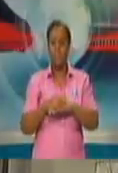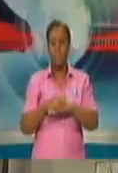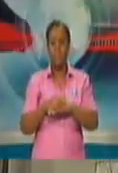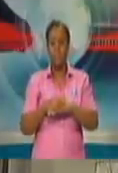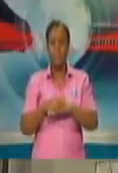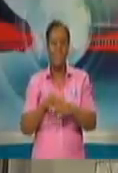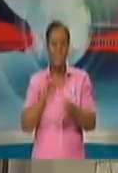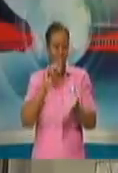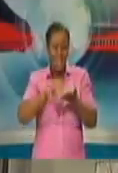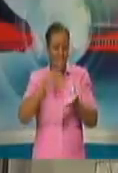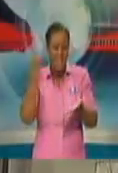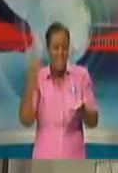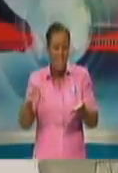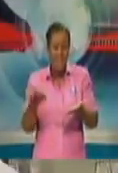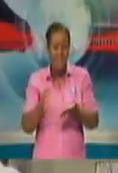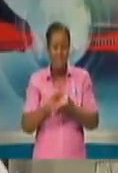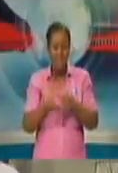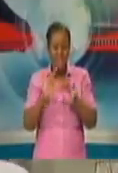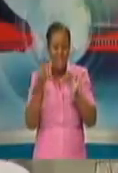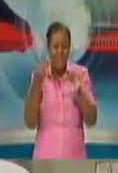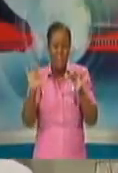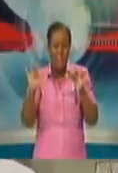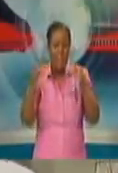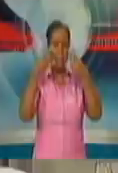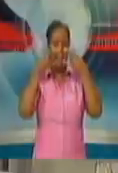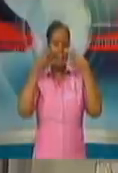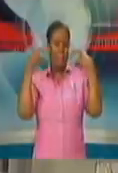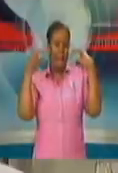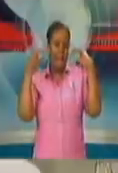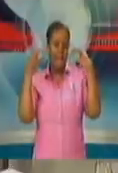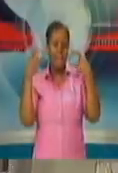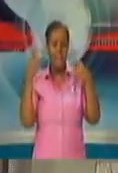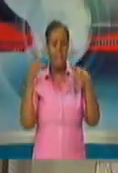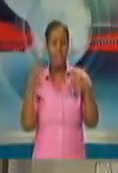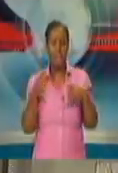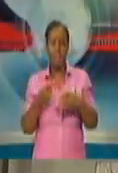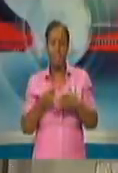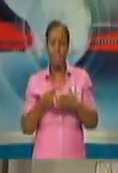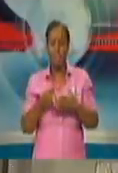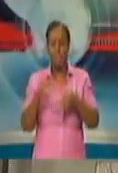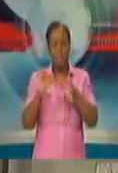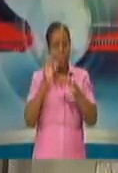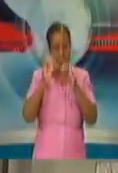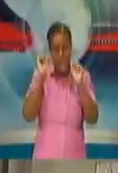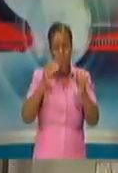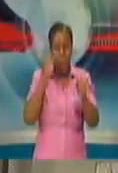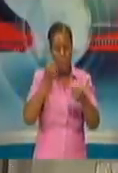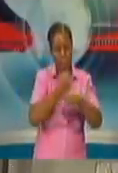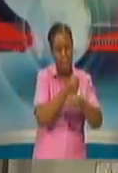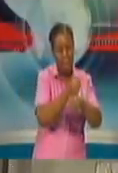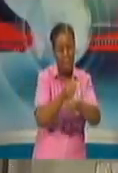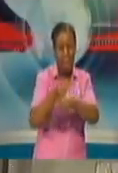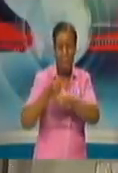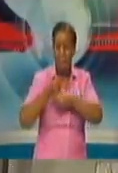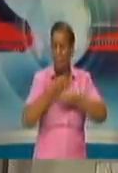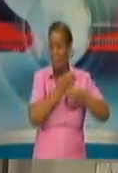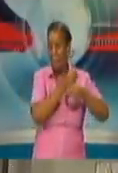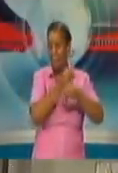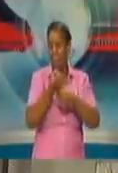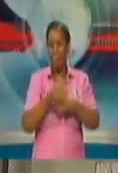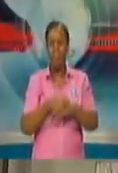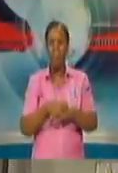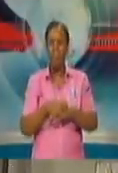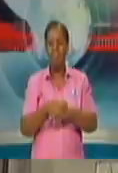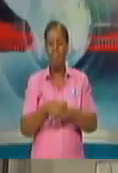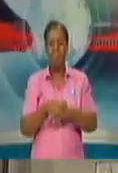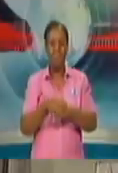This simple mask can be made at home. You know, don't wait for the government to give you a mask. Don't wait for field to